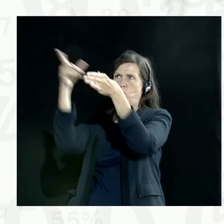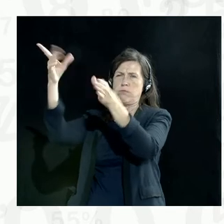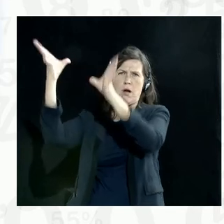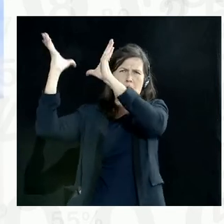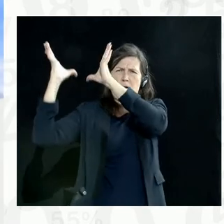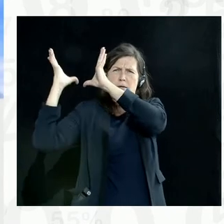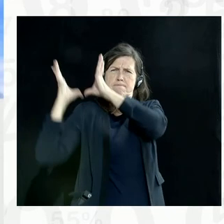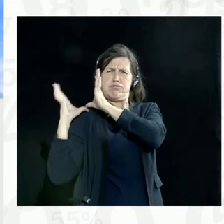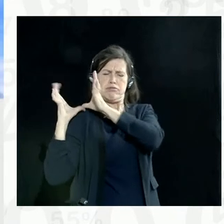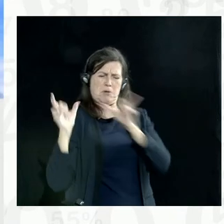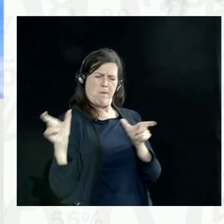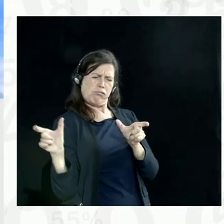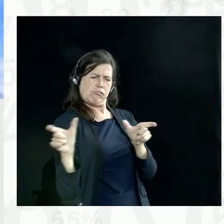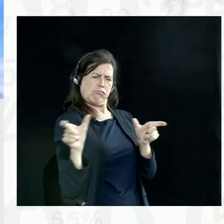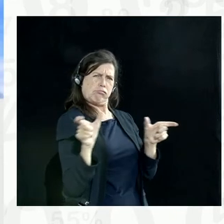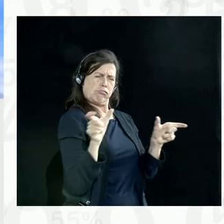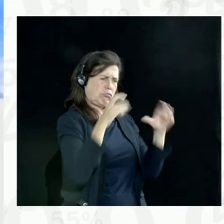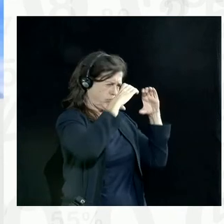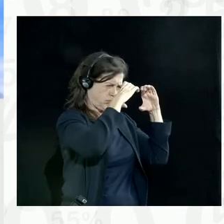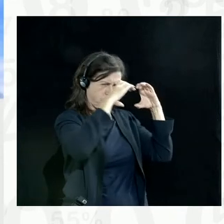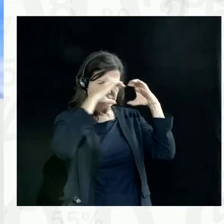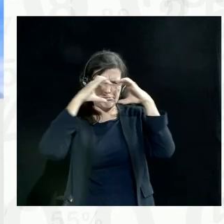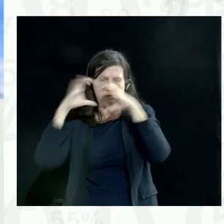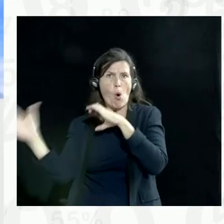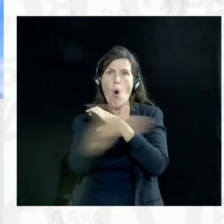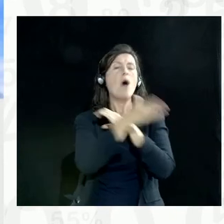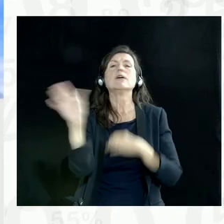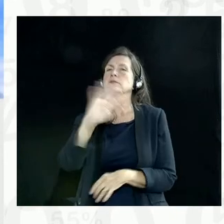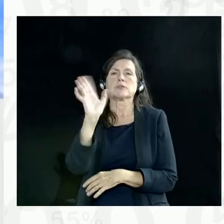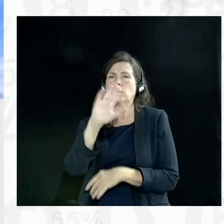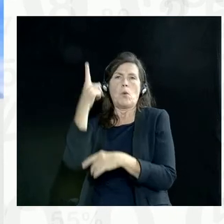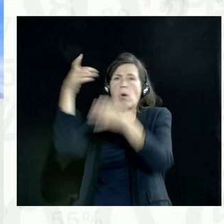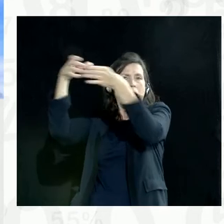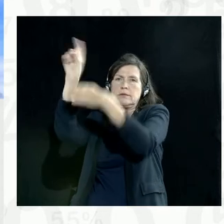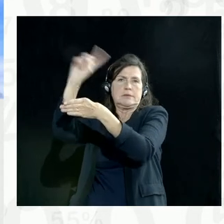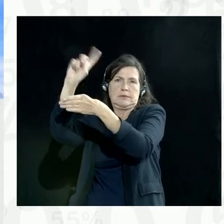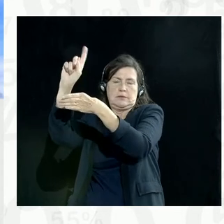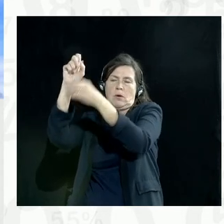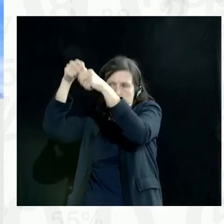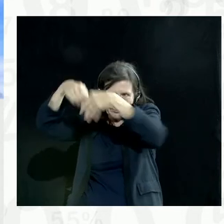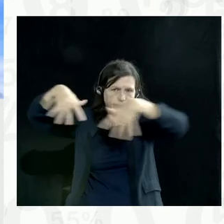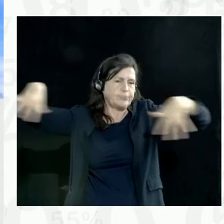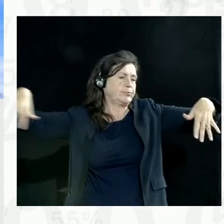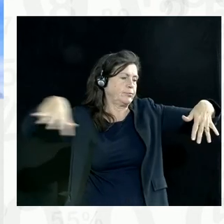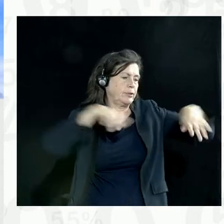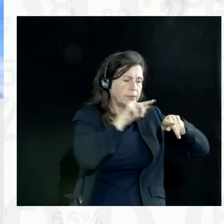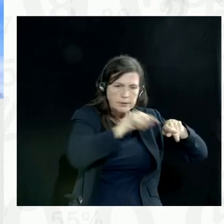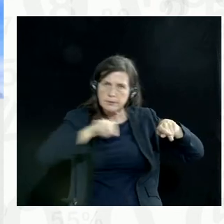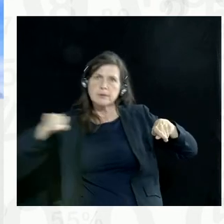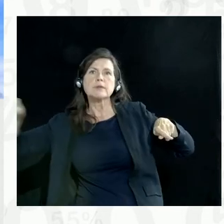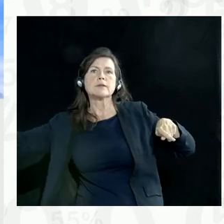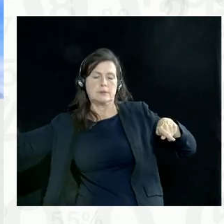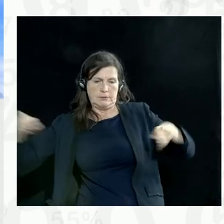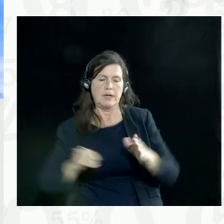how can we use new technologies and new approaches so that it's the people that are developing the